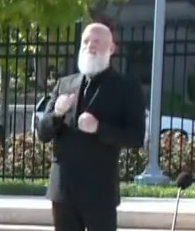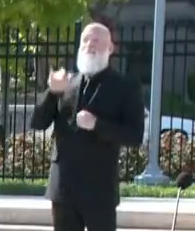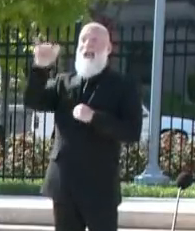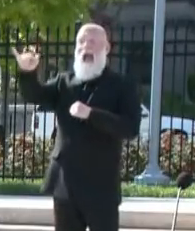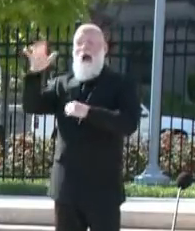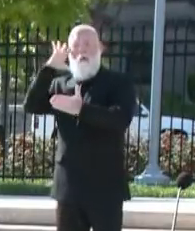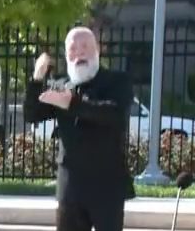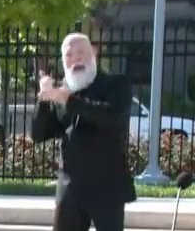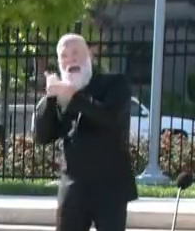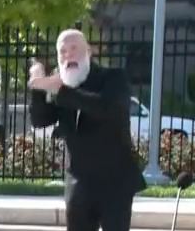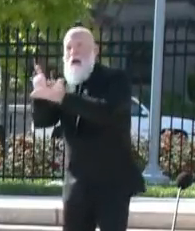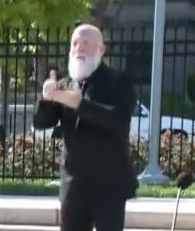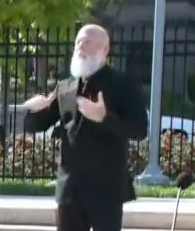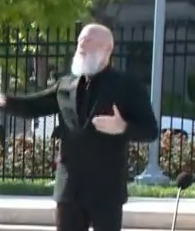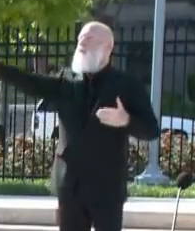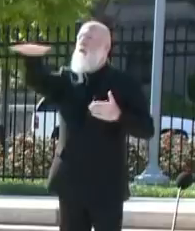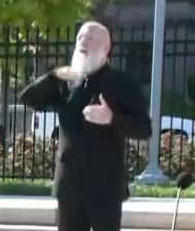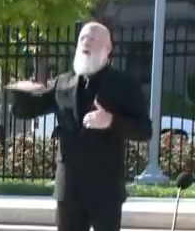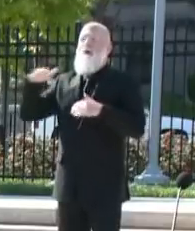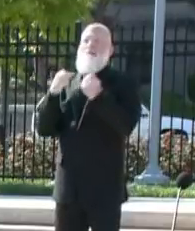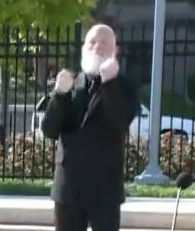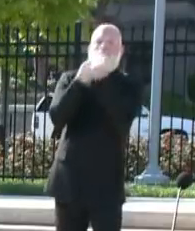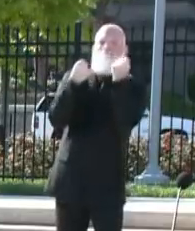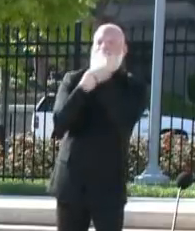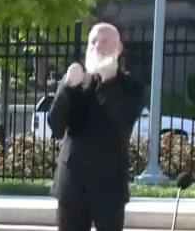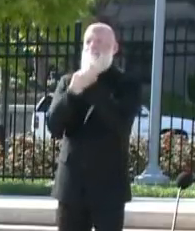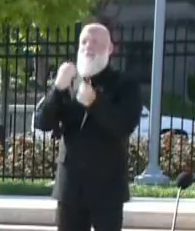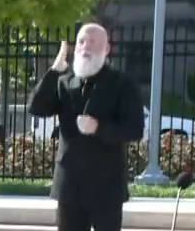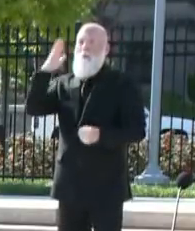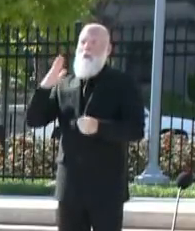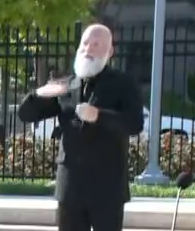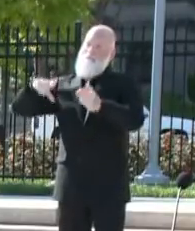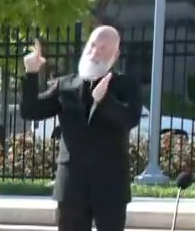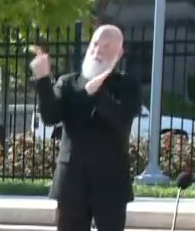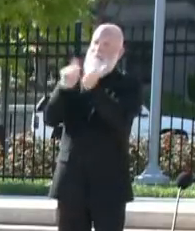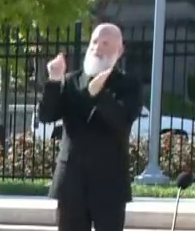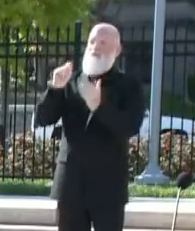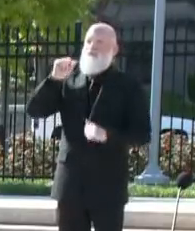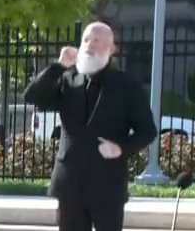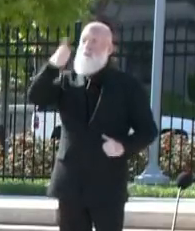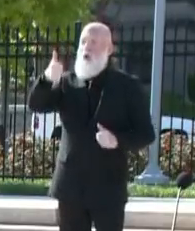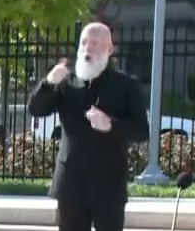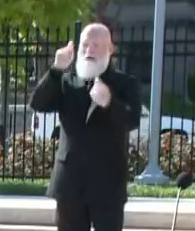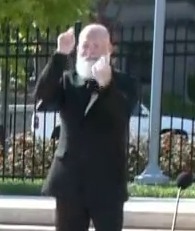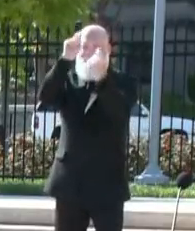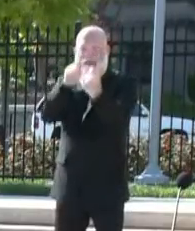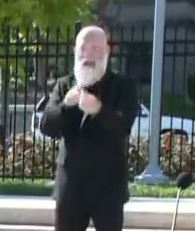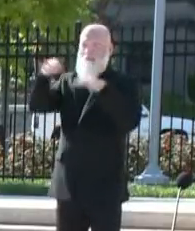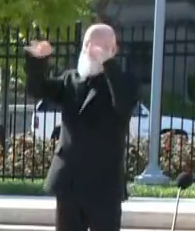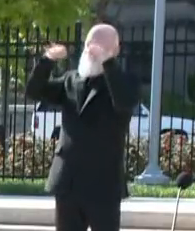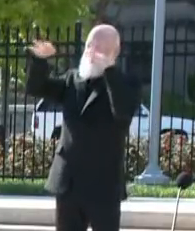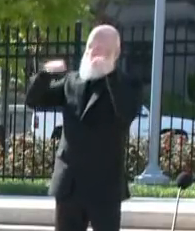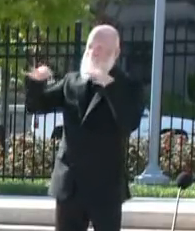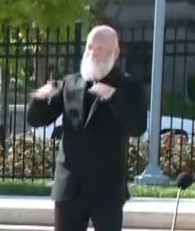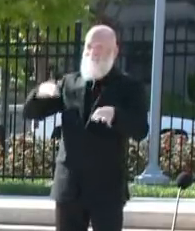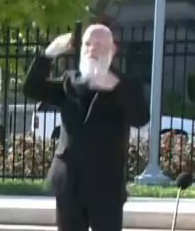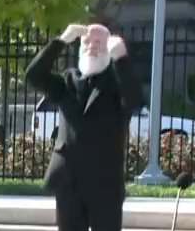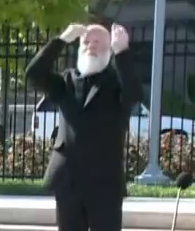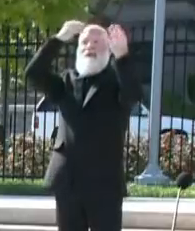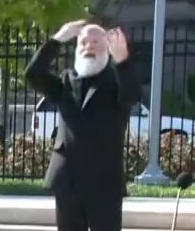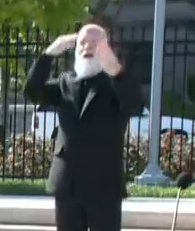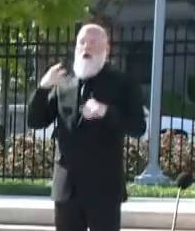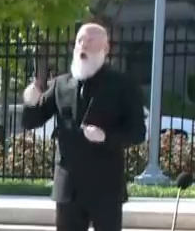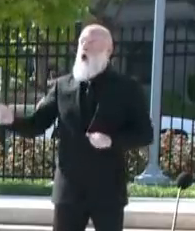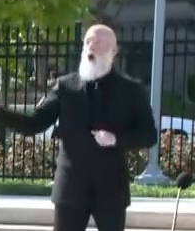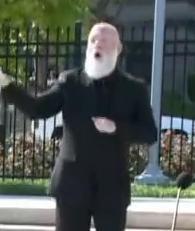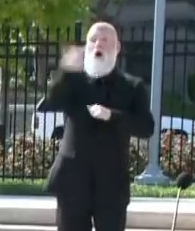and issue detailed guidance so Georgians can get prepared. We will continue, as I said, to monitor the data